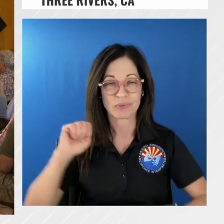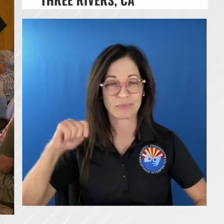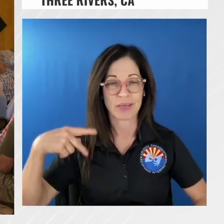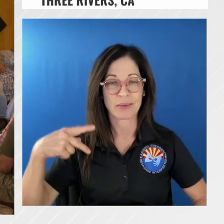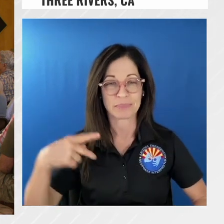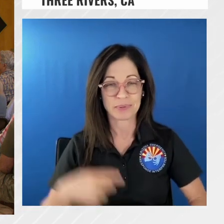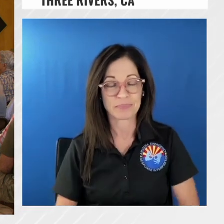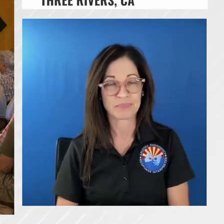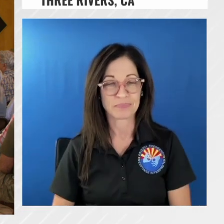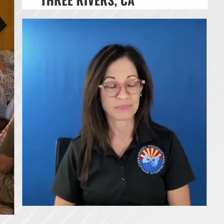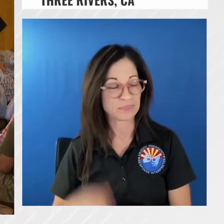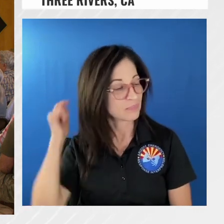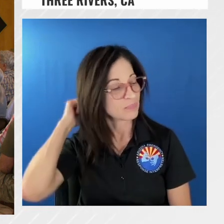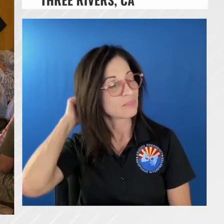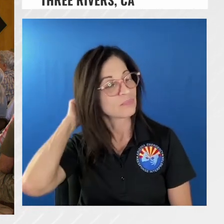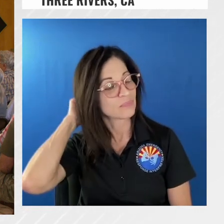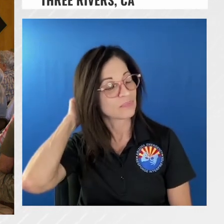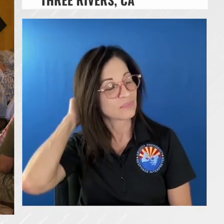real quick make it a little easier